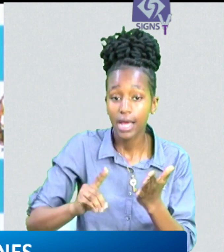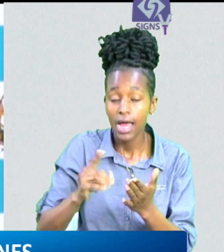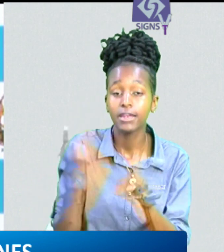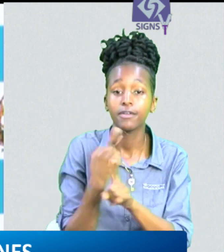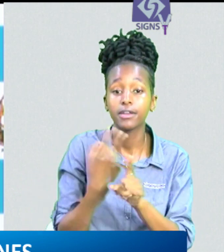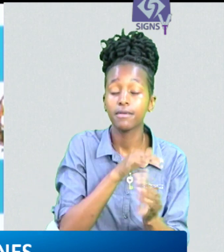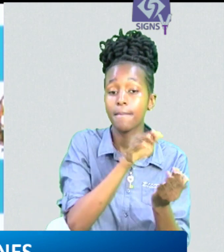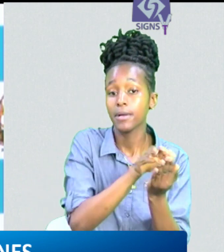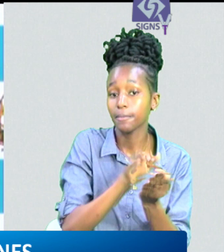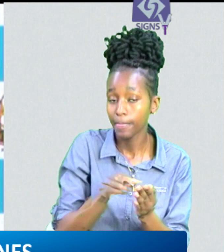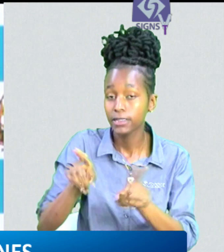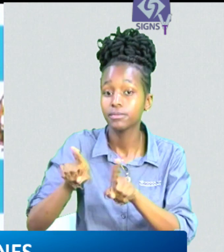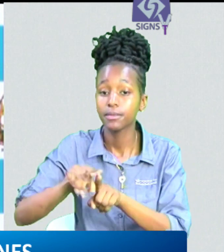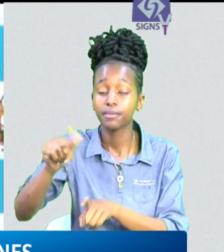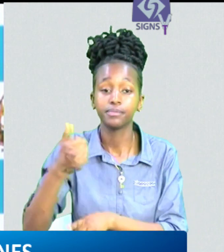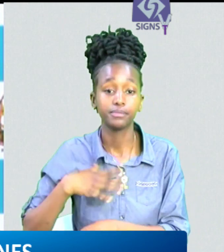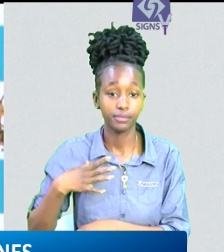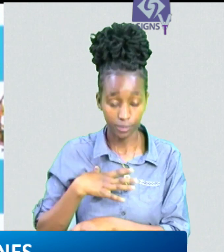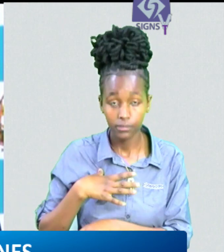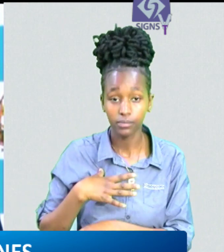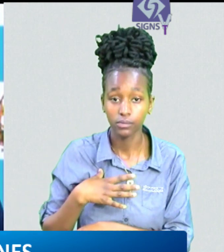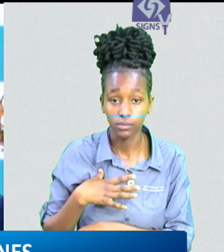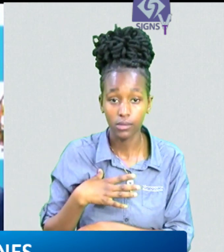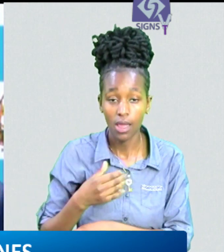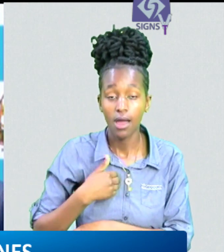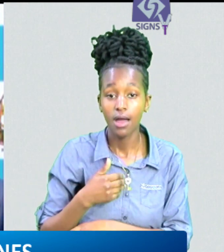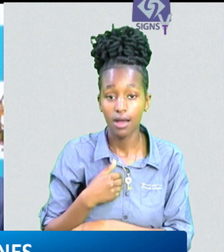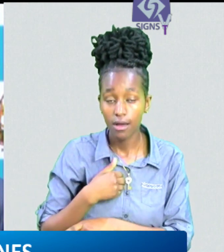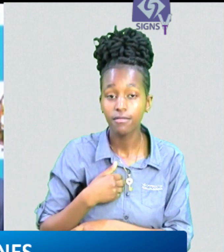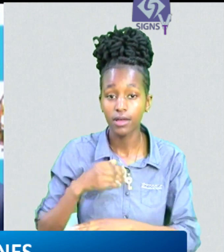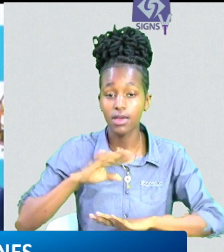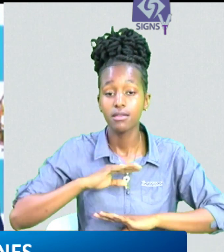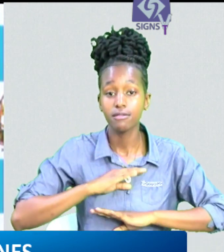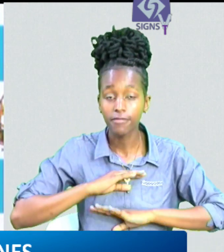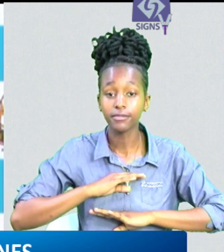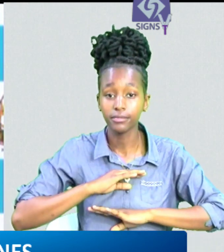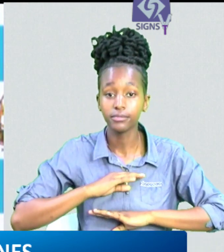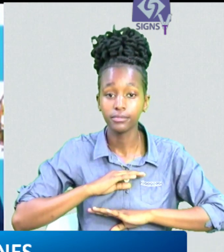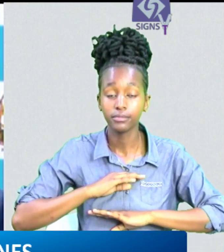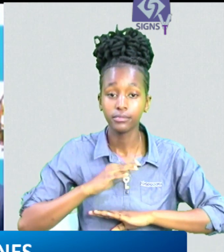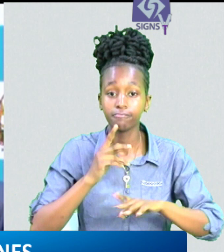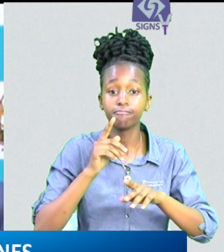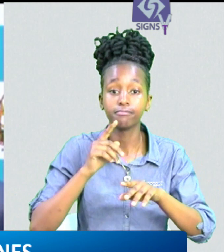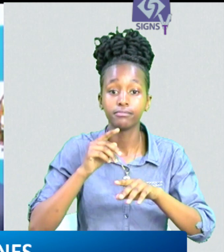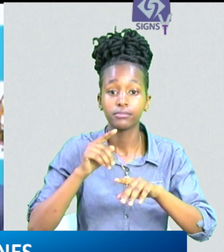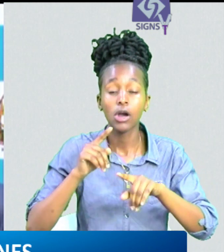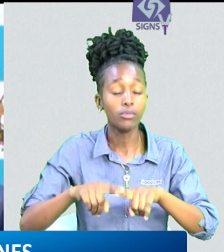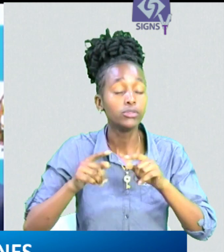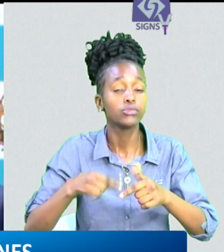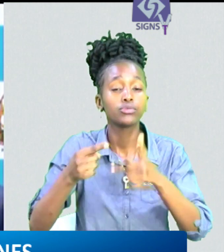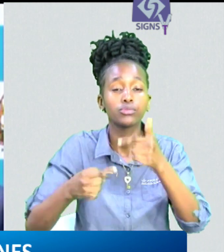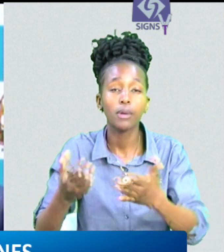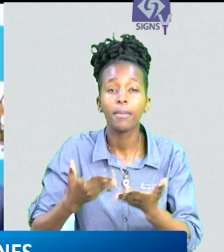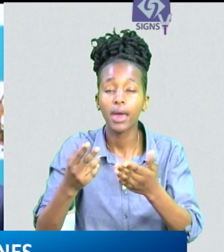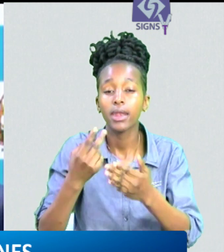and philanthropists have made substantial commitments totaling a remarkable u.s